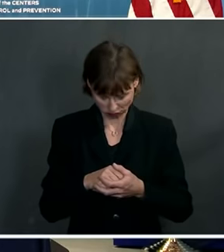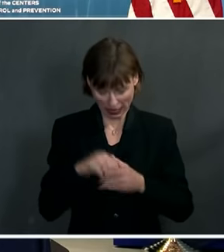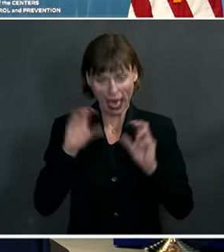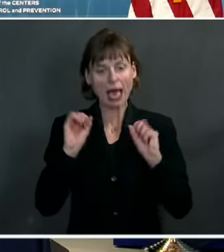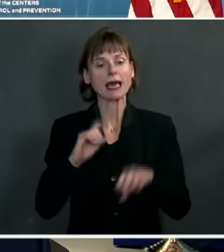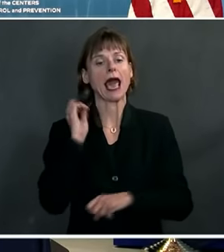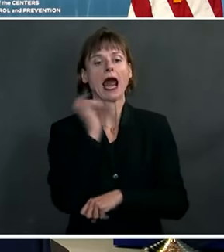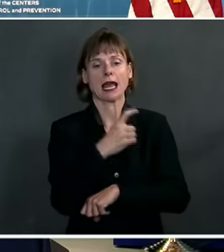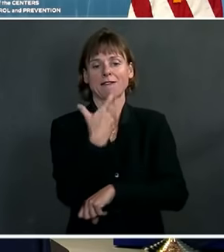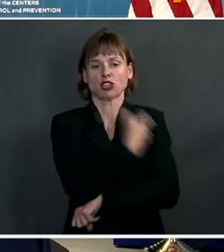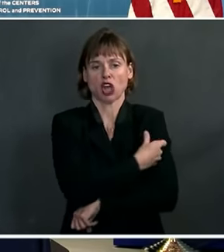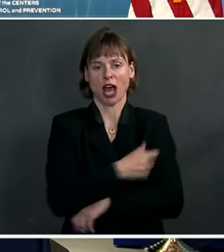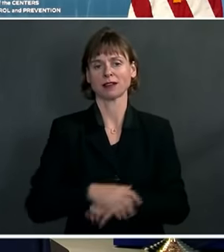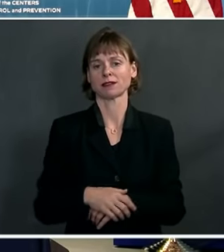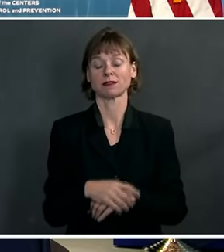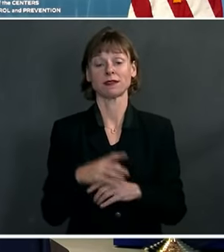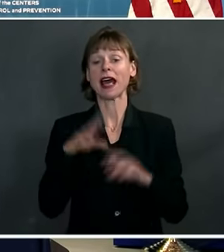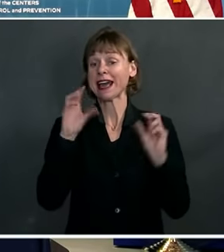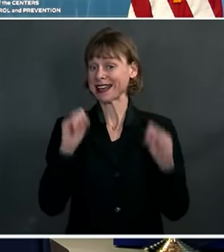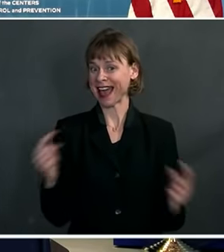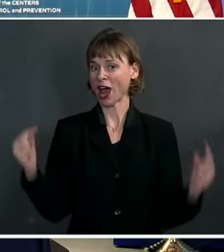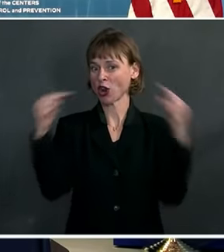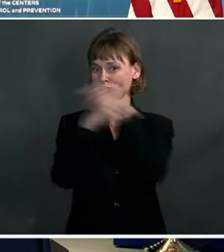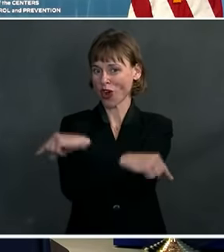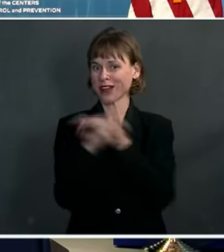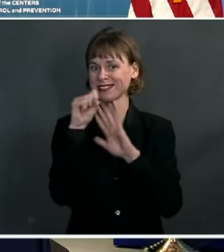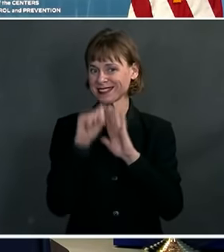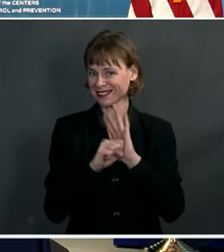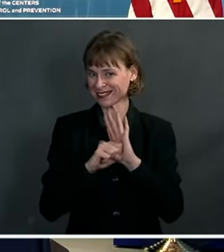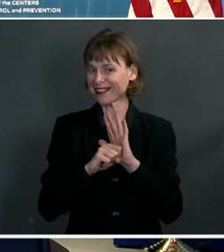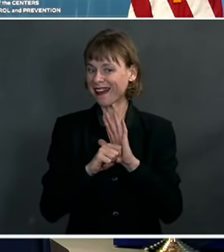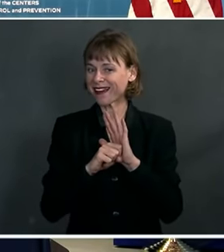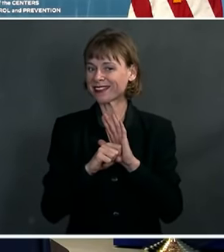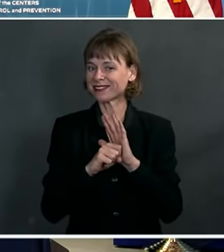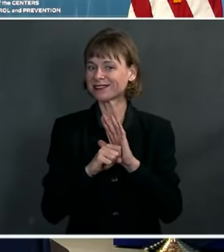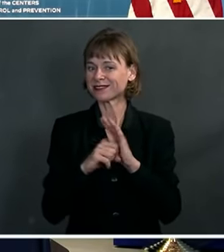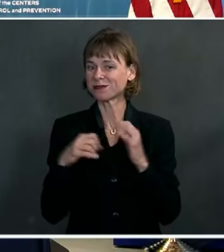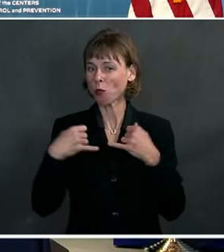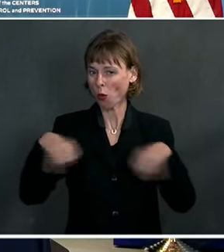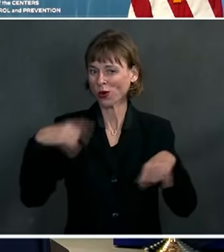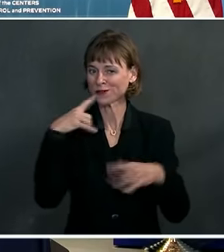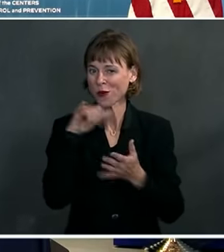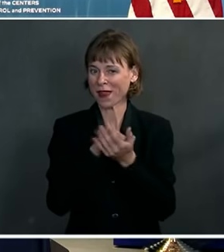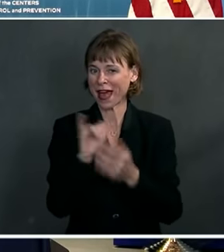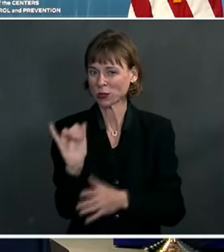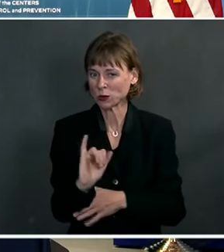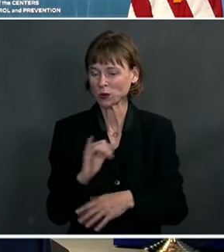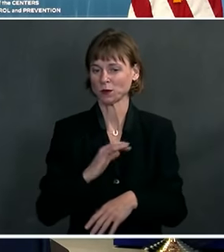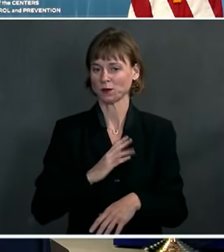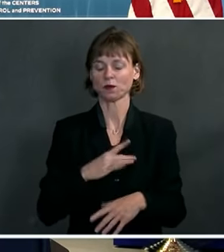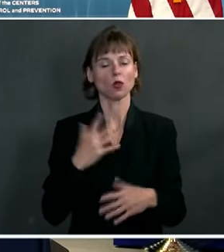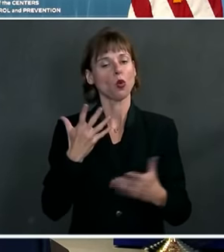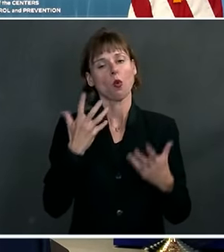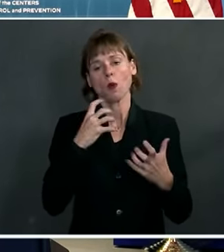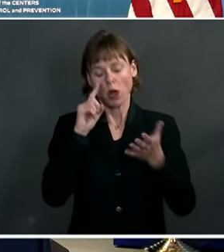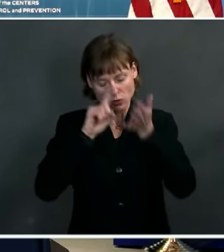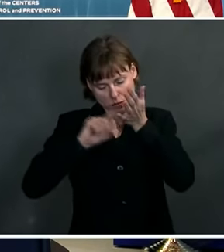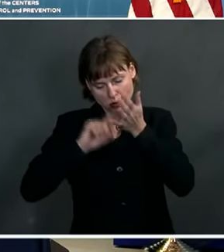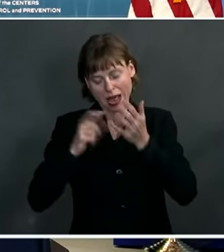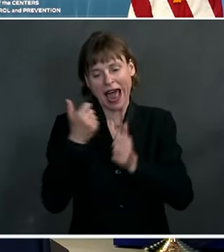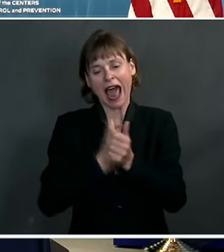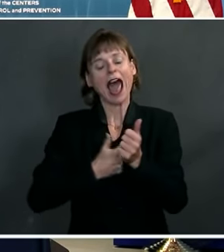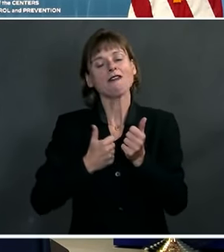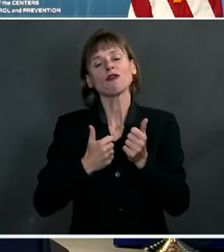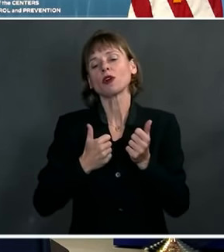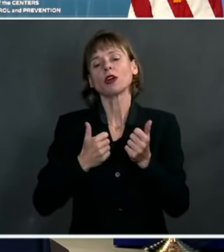shots across state lines. We are looking at every possible step to make it easier to get more vaccinations